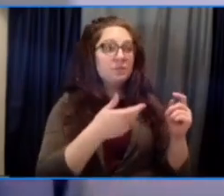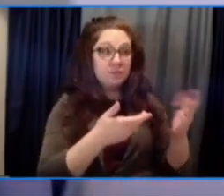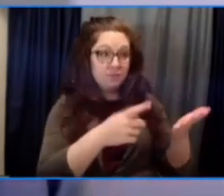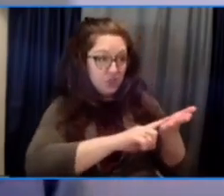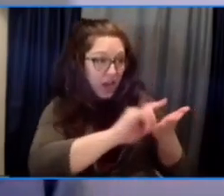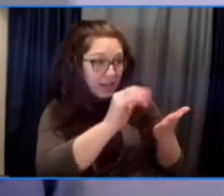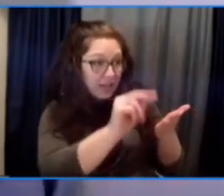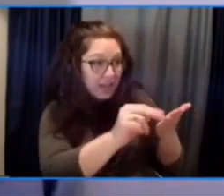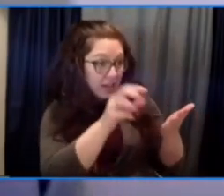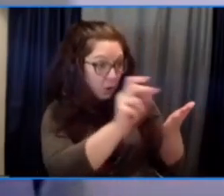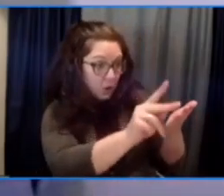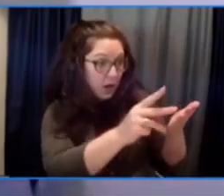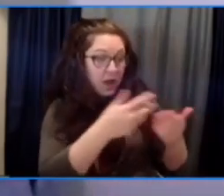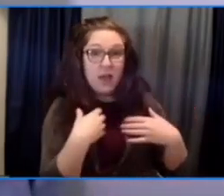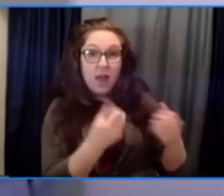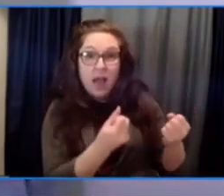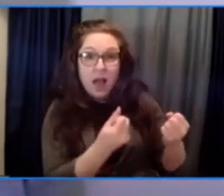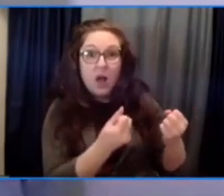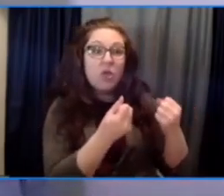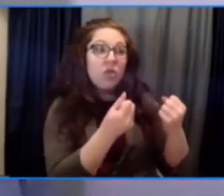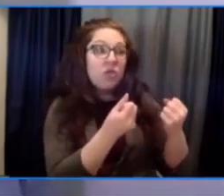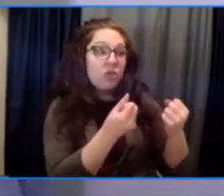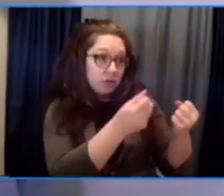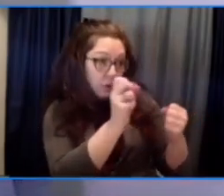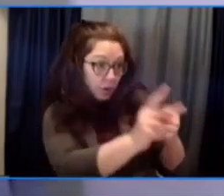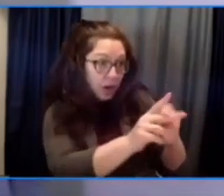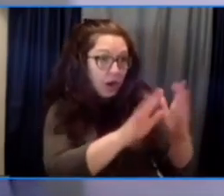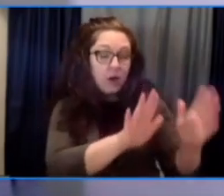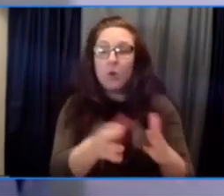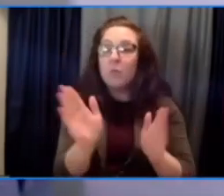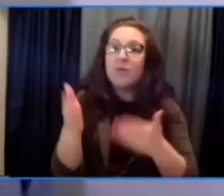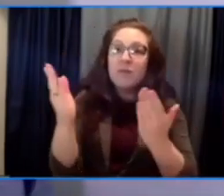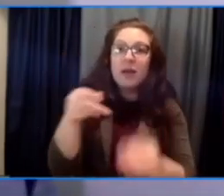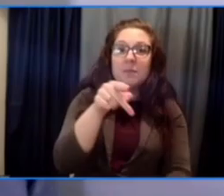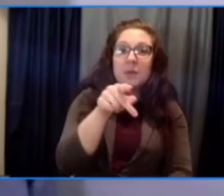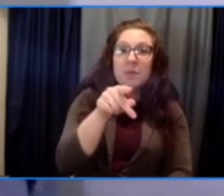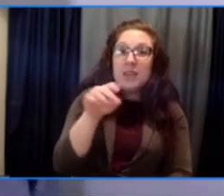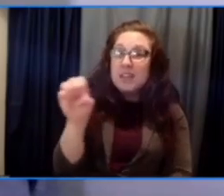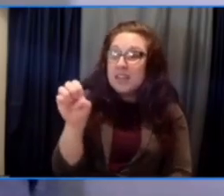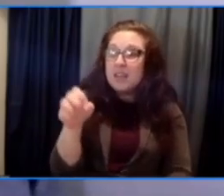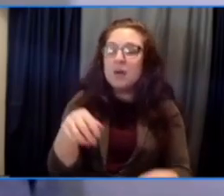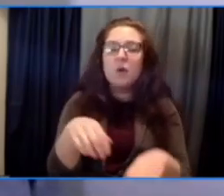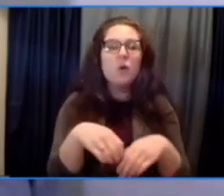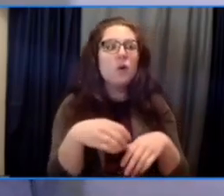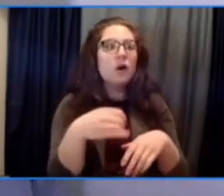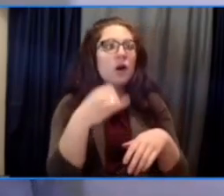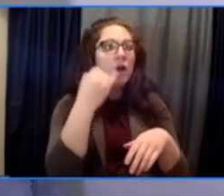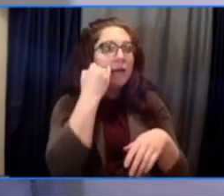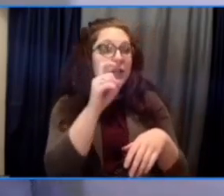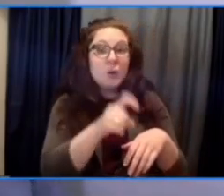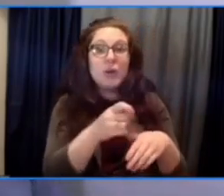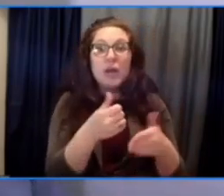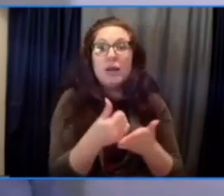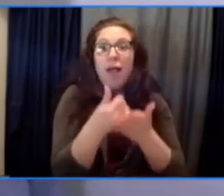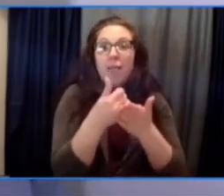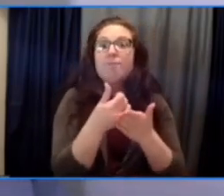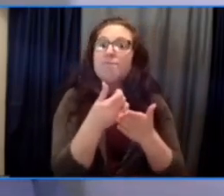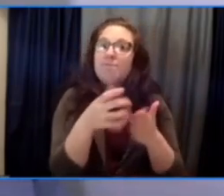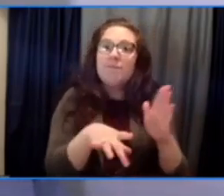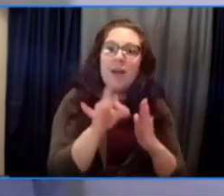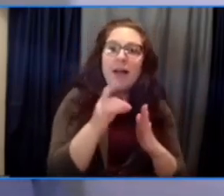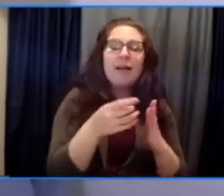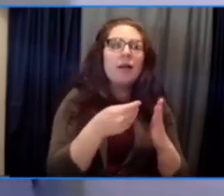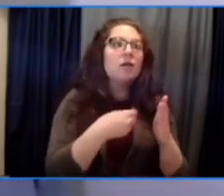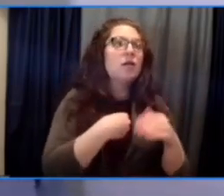provide PPE or, you know, helping people meet their most basic needs while also supporting